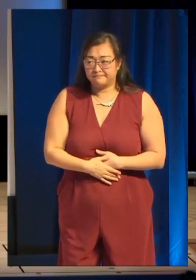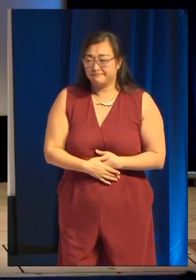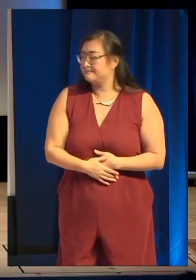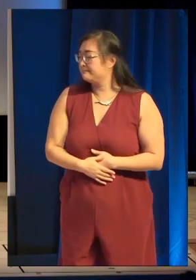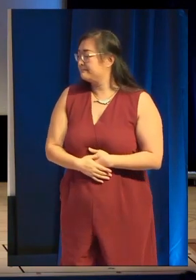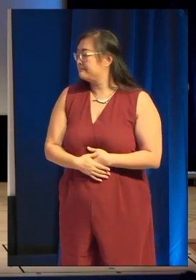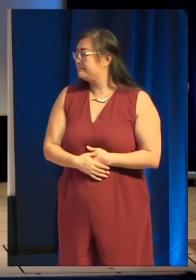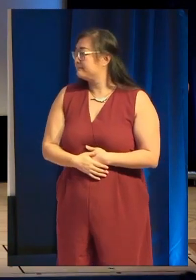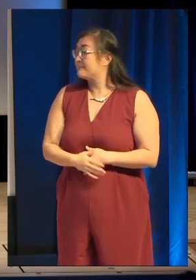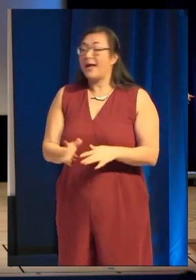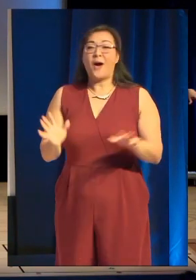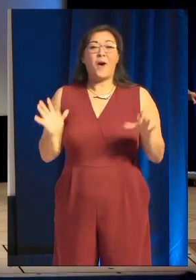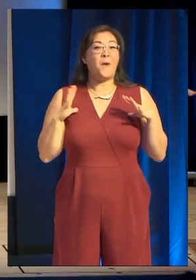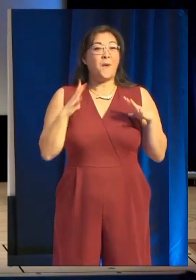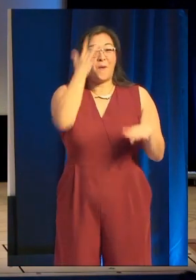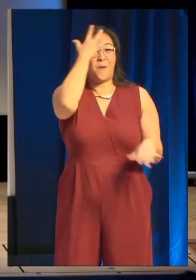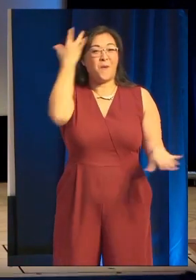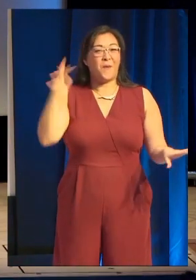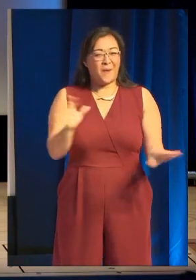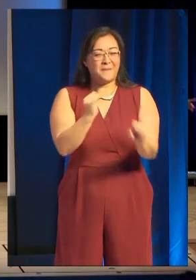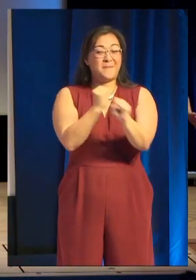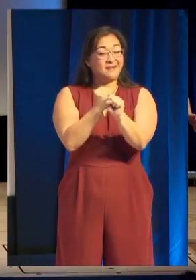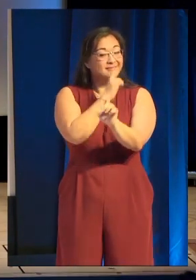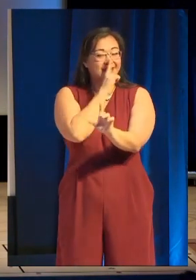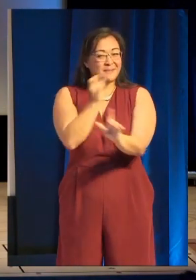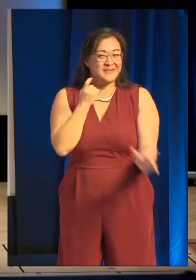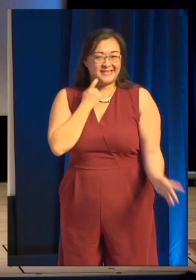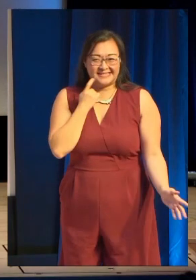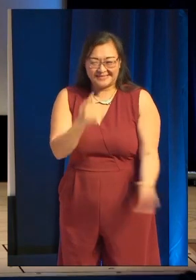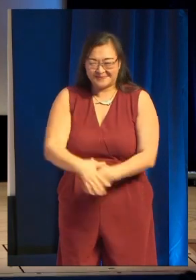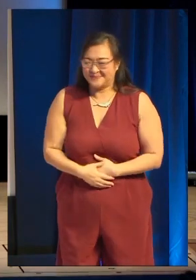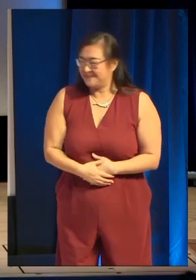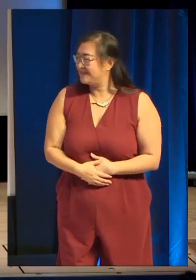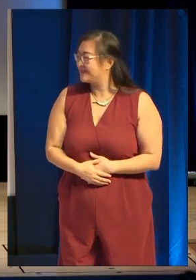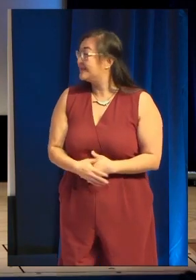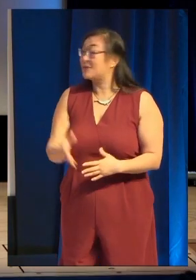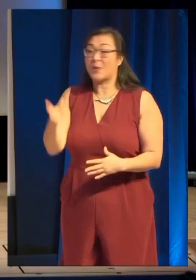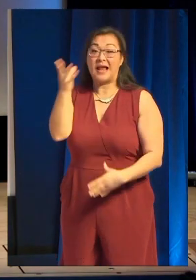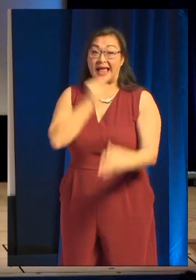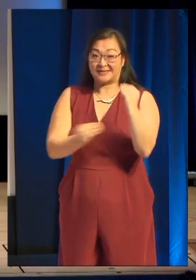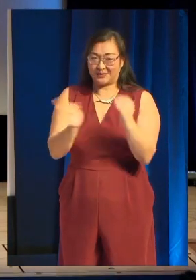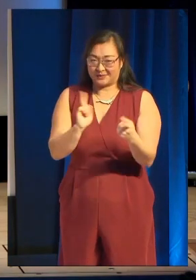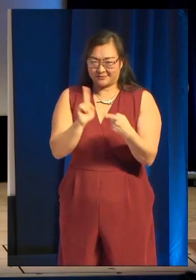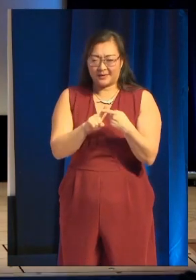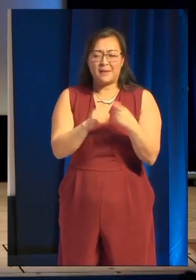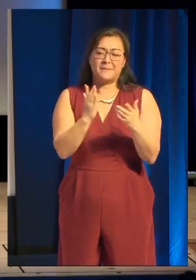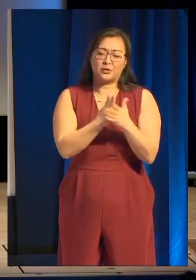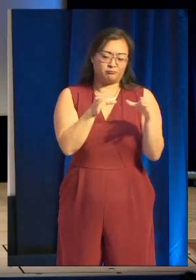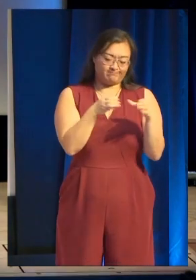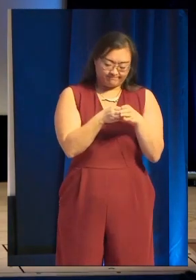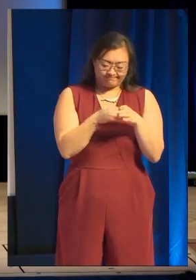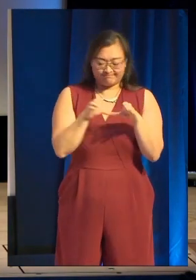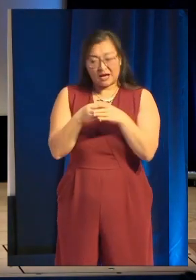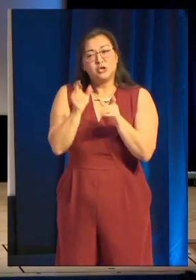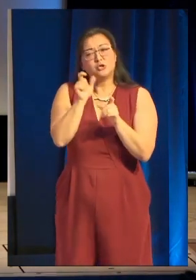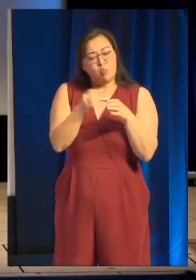Phew. See? Marketing can be easy. The lessons. Chunk it up. Do it in tiny pieces